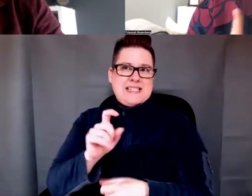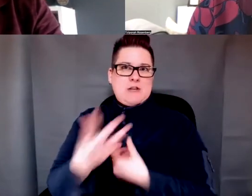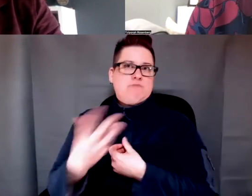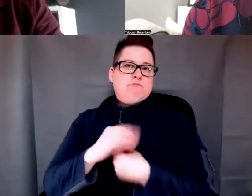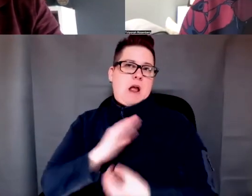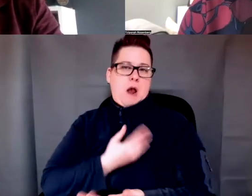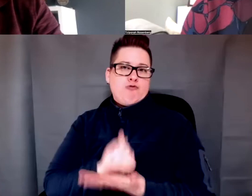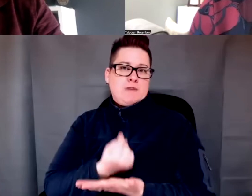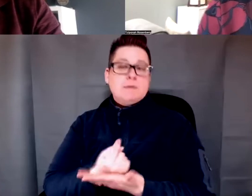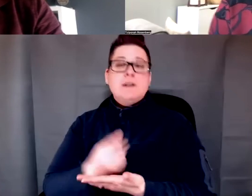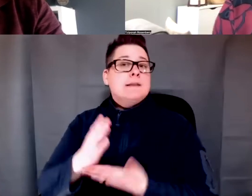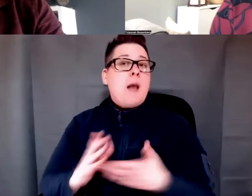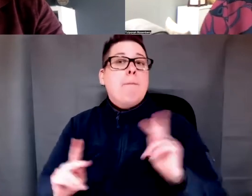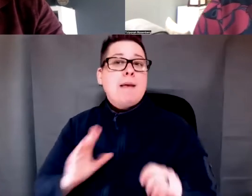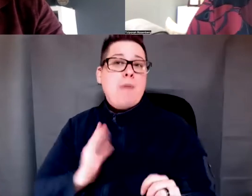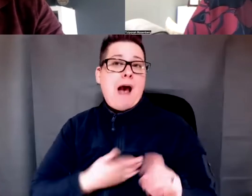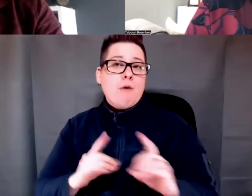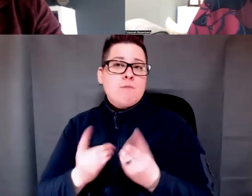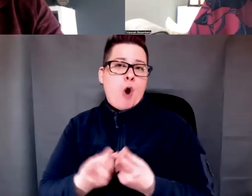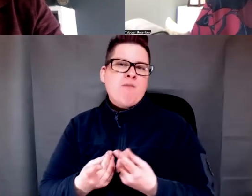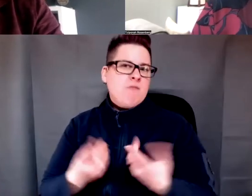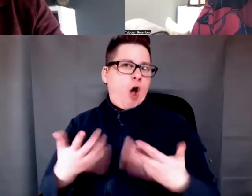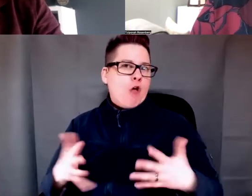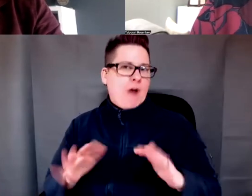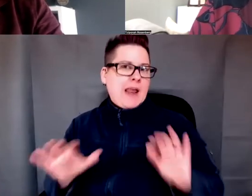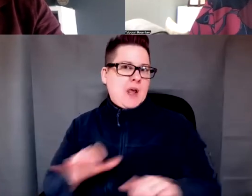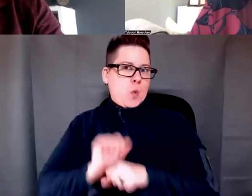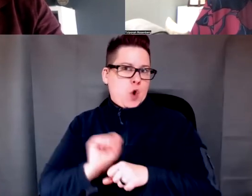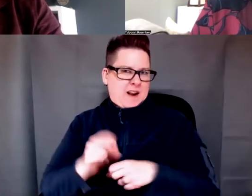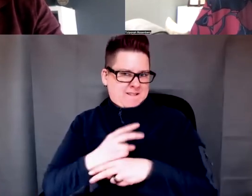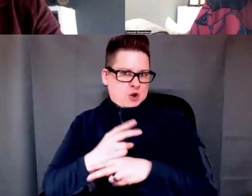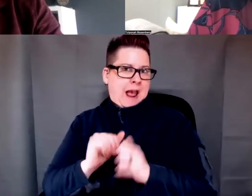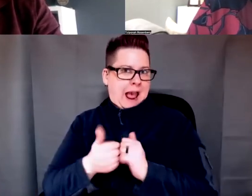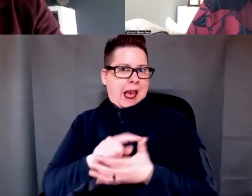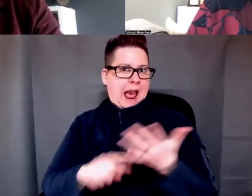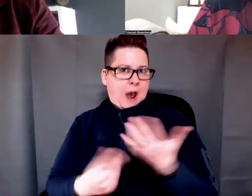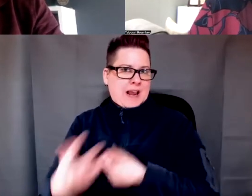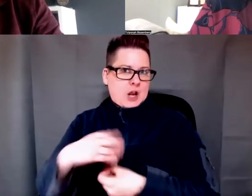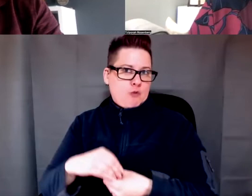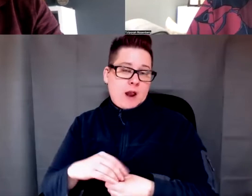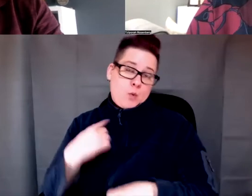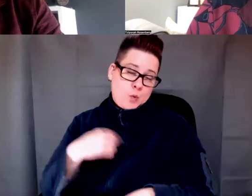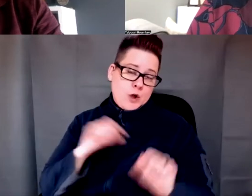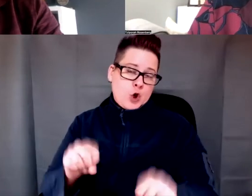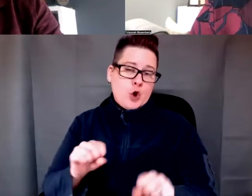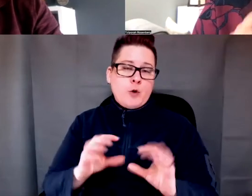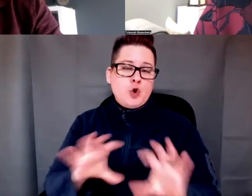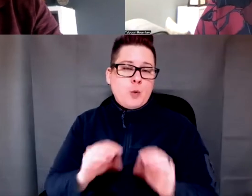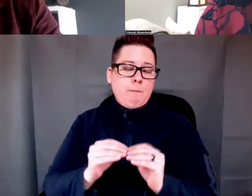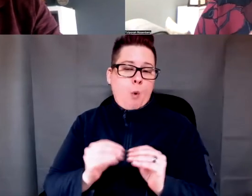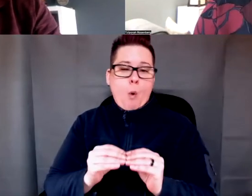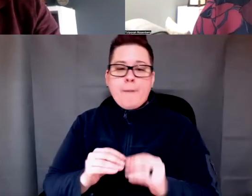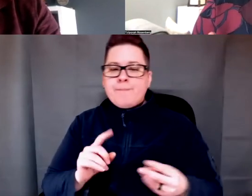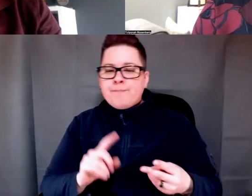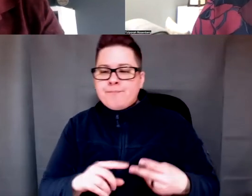And there are some people in our department who I think are actively working on looking at how to integrate those, but we could benefit from doing more. There's a